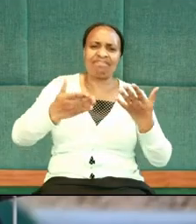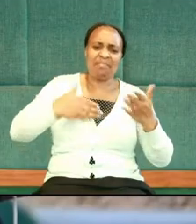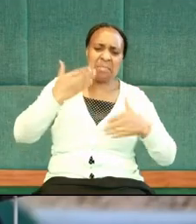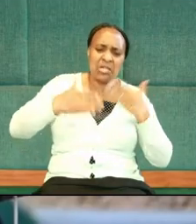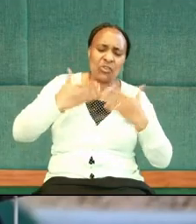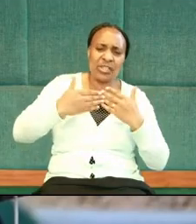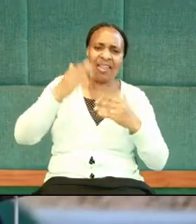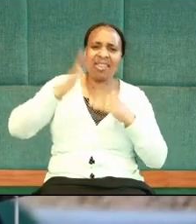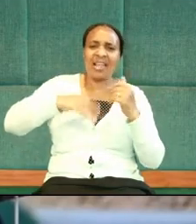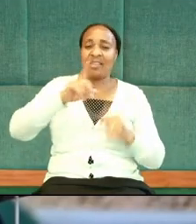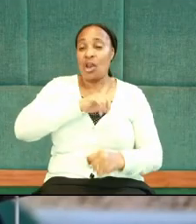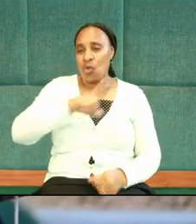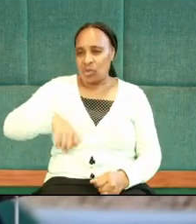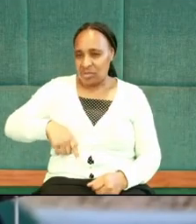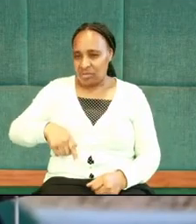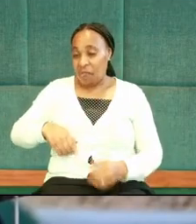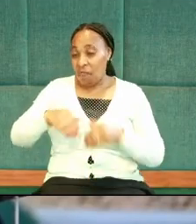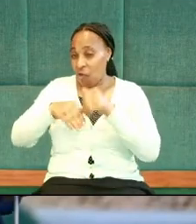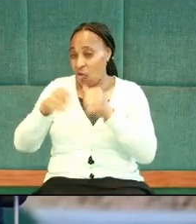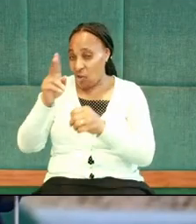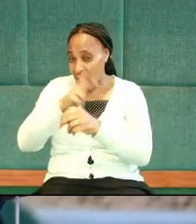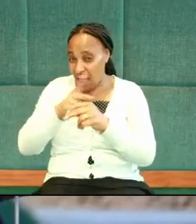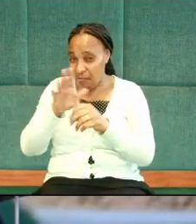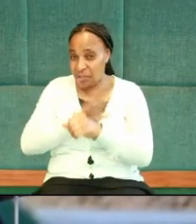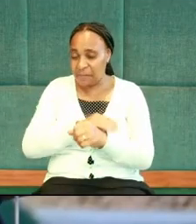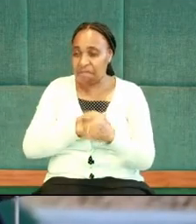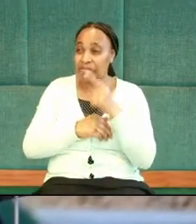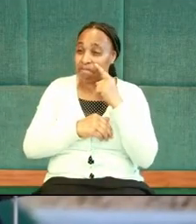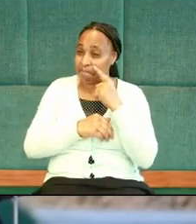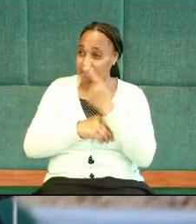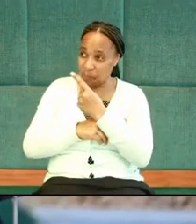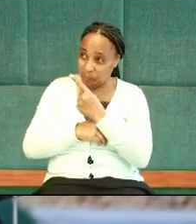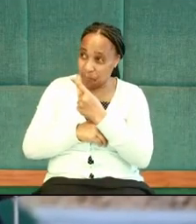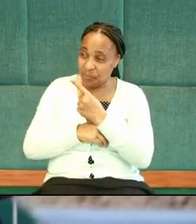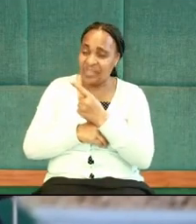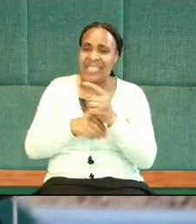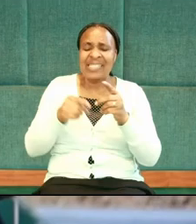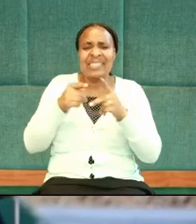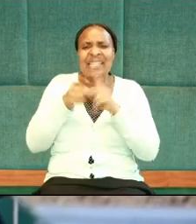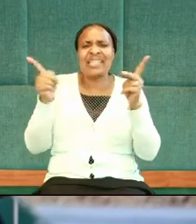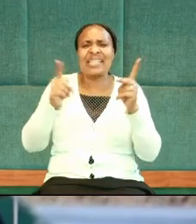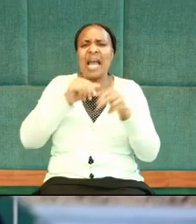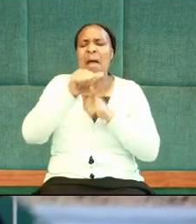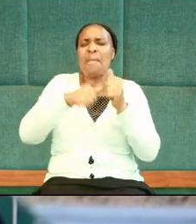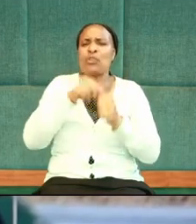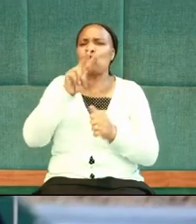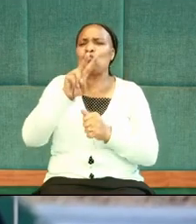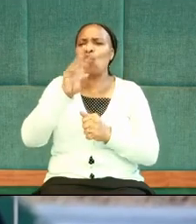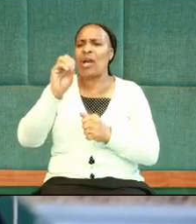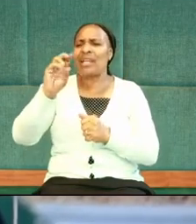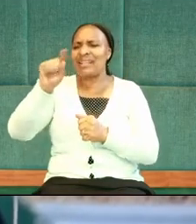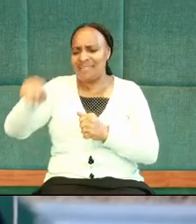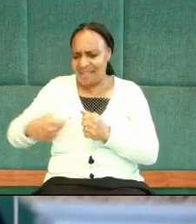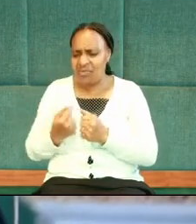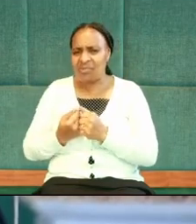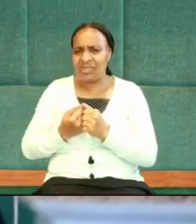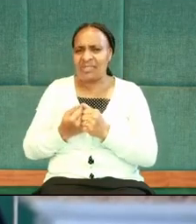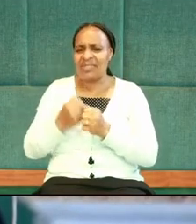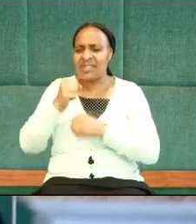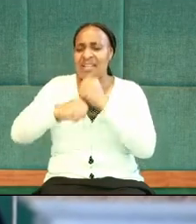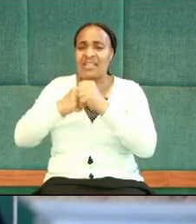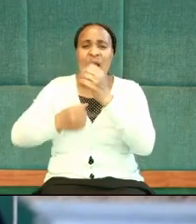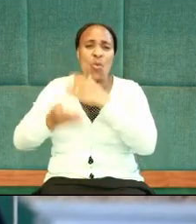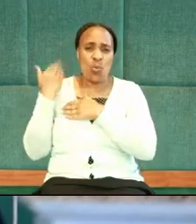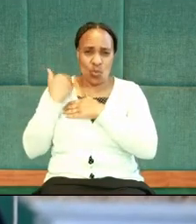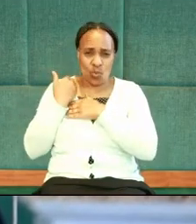logic. Follow me carefully. Dating started about at least about 200 years ago. During